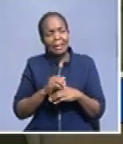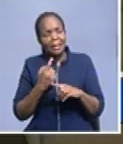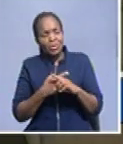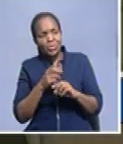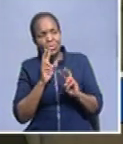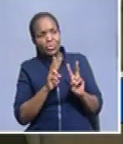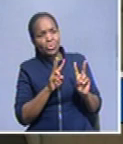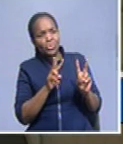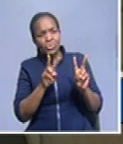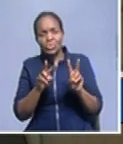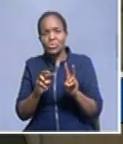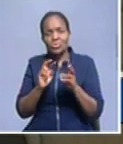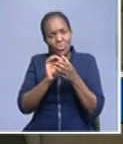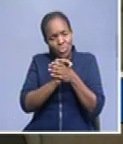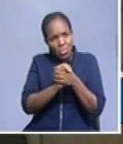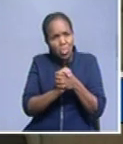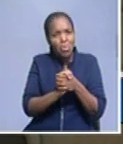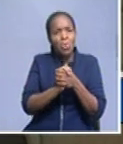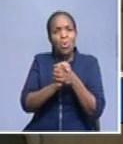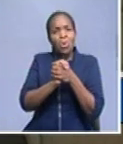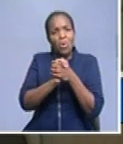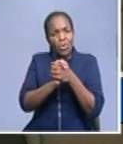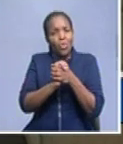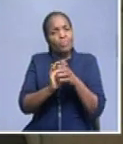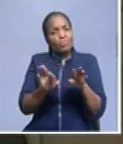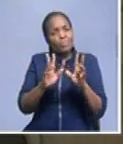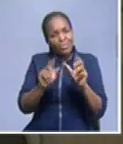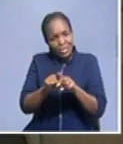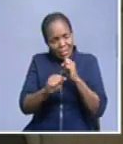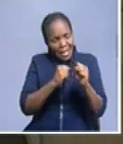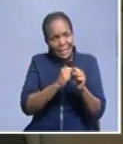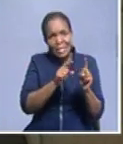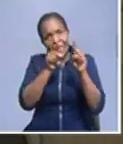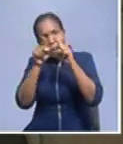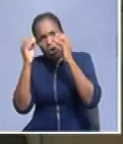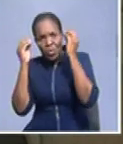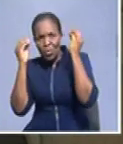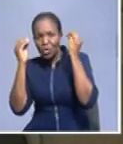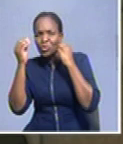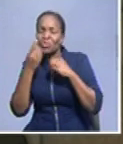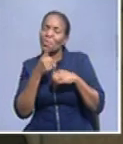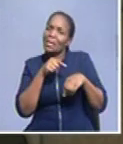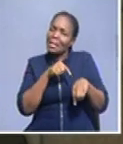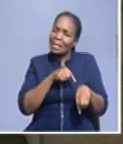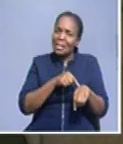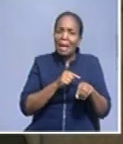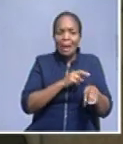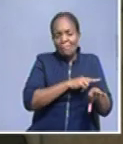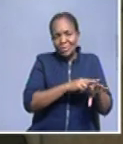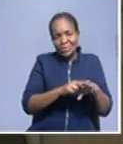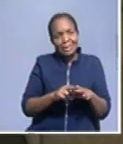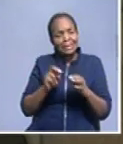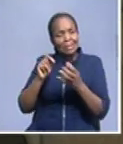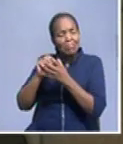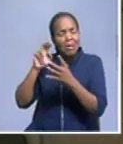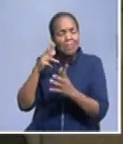fellow colleagues or your schoolmates going to university and you were stuck in the streets of Hongo-Diva, it